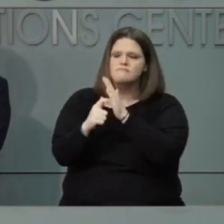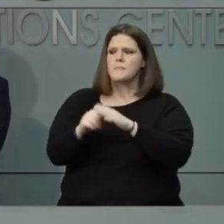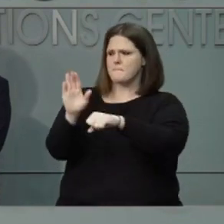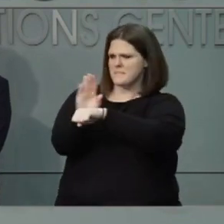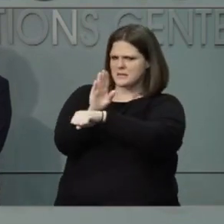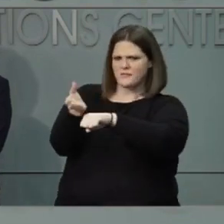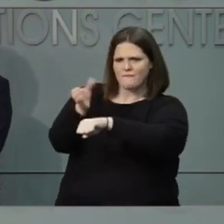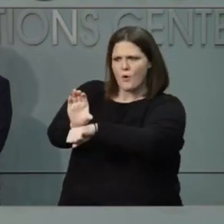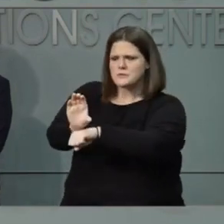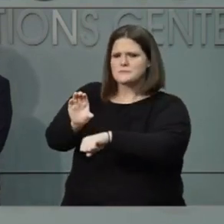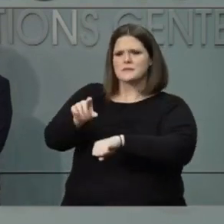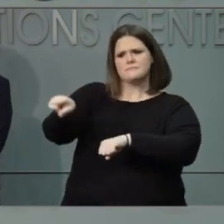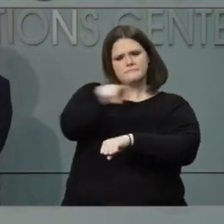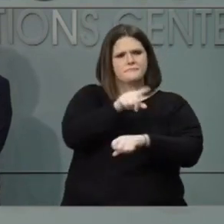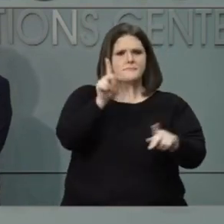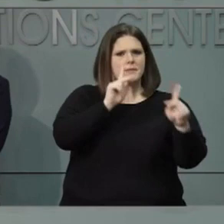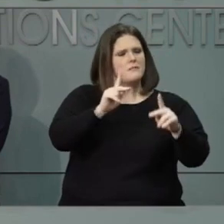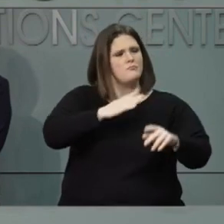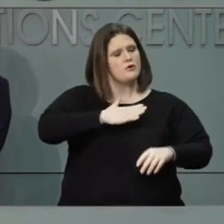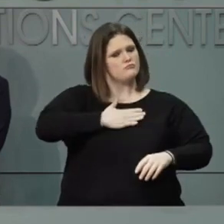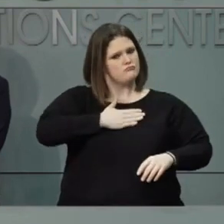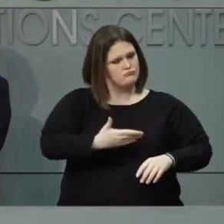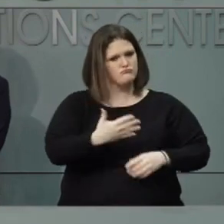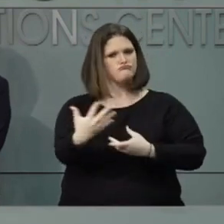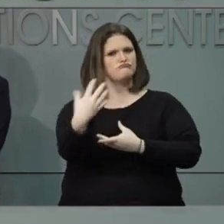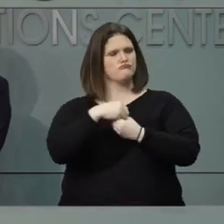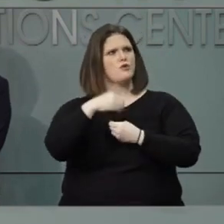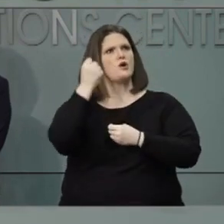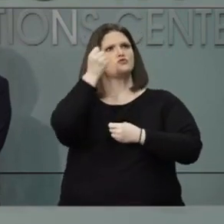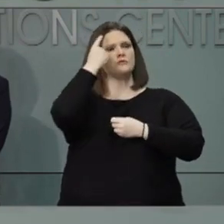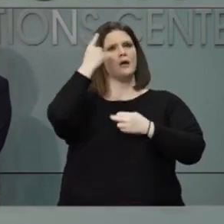getting more buy-in is going to be critical over the next couple of weeks.